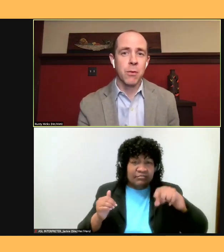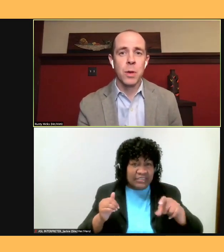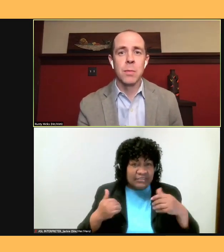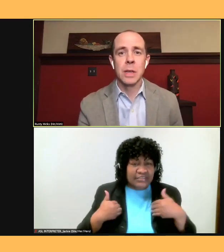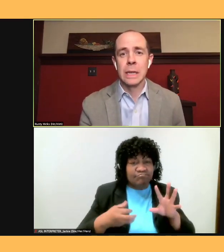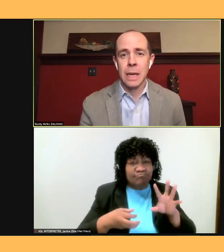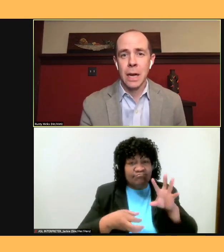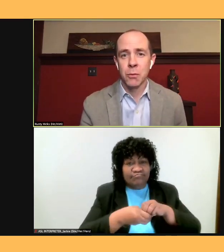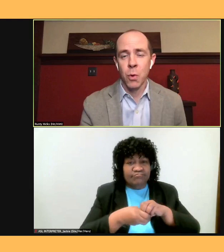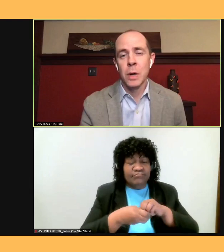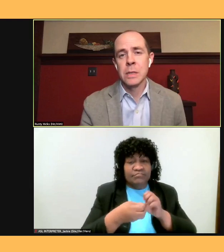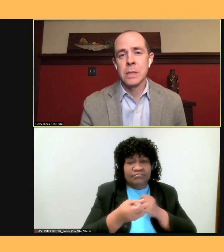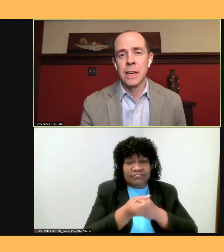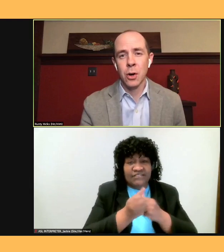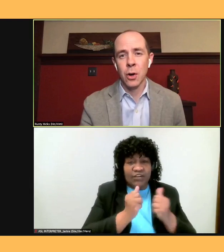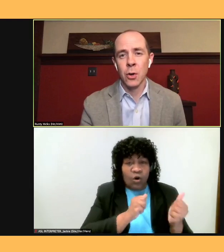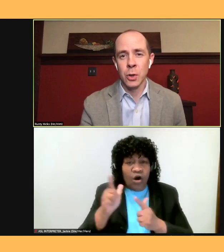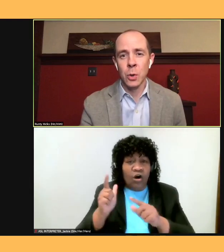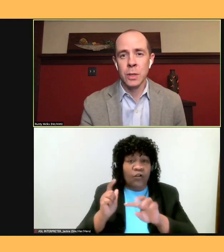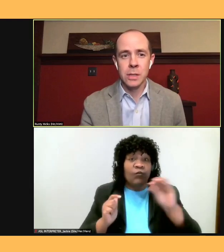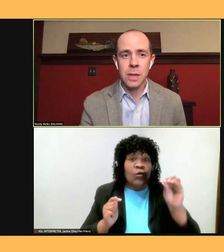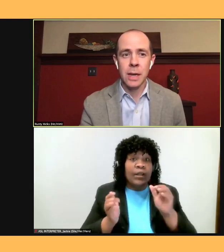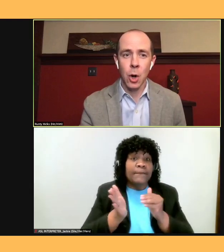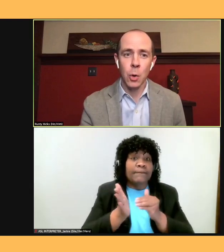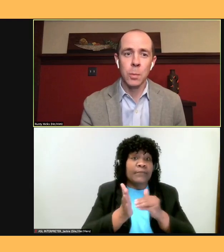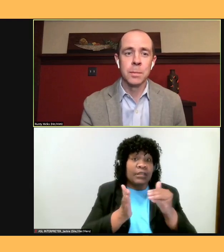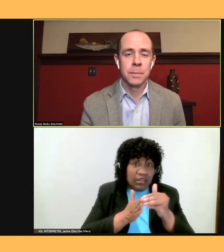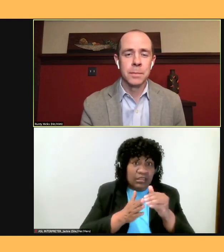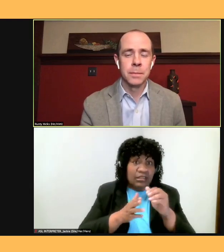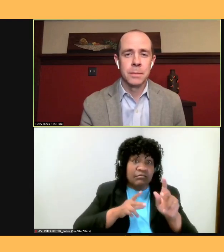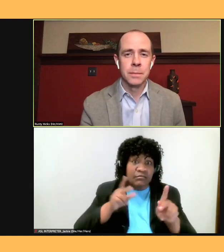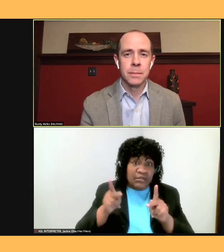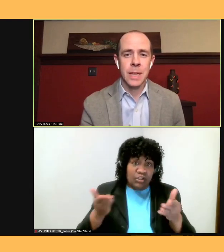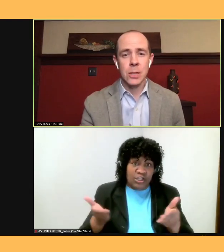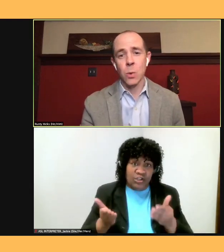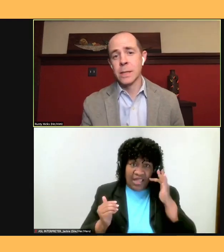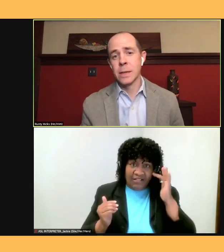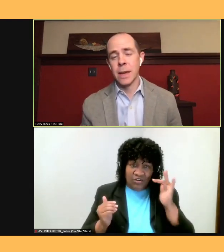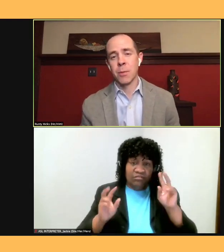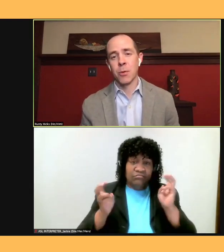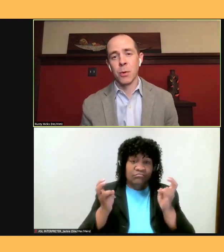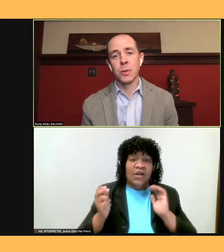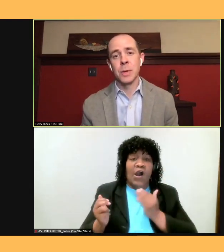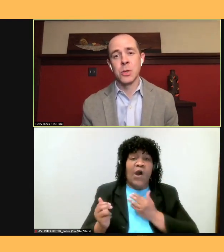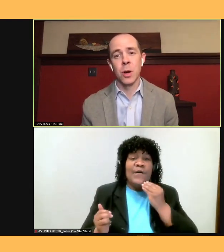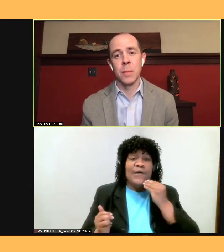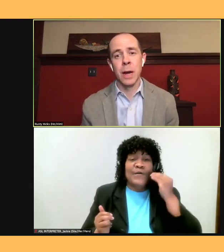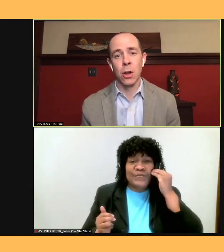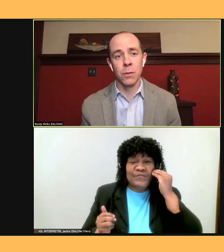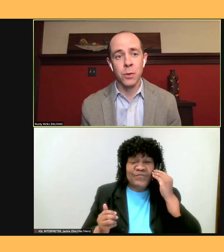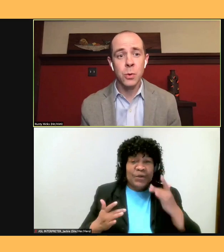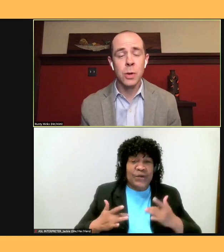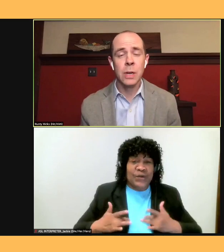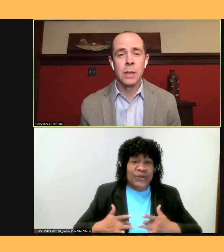Californians that call the Golden State home. That's why today I'm thrilled to be joined by all of you.